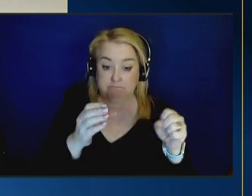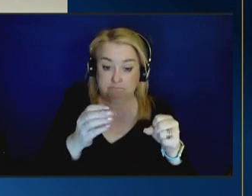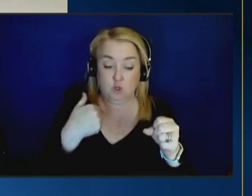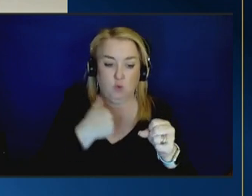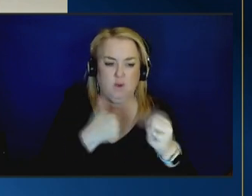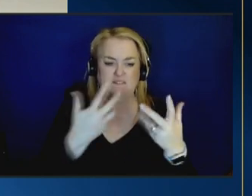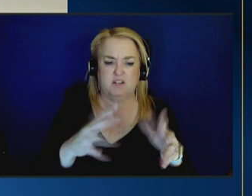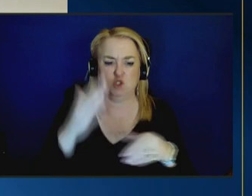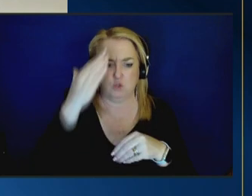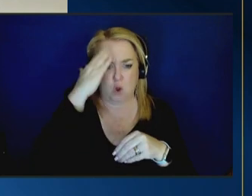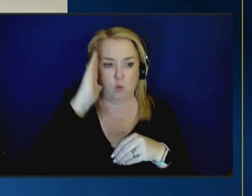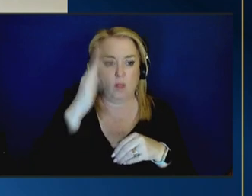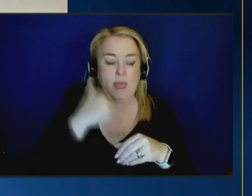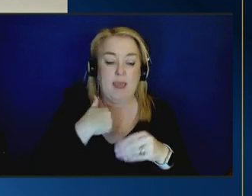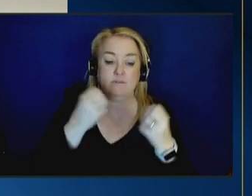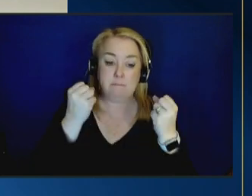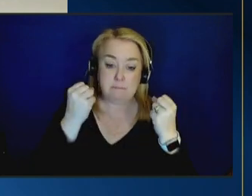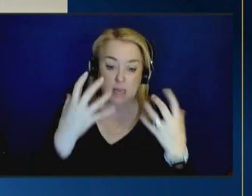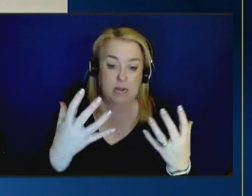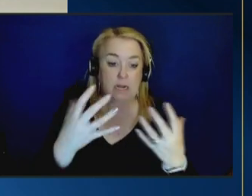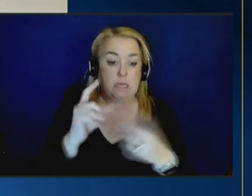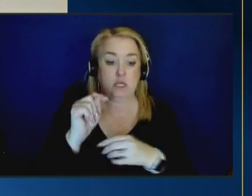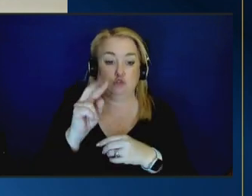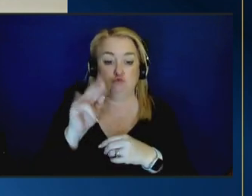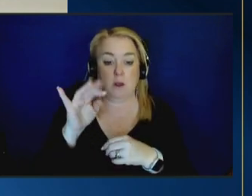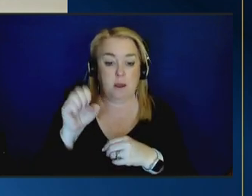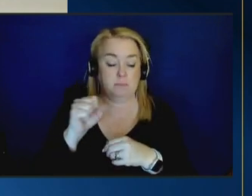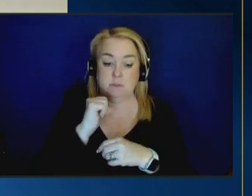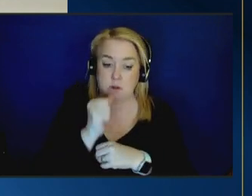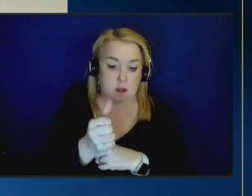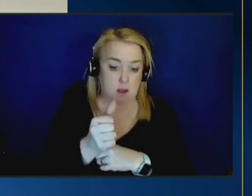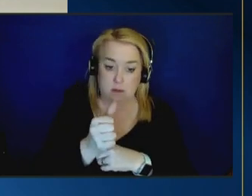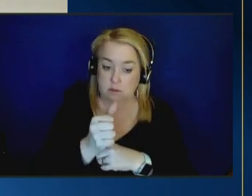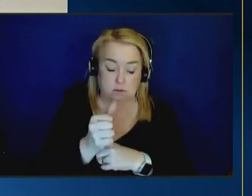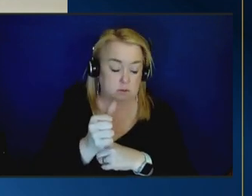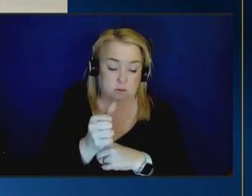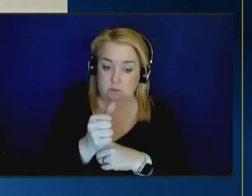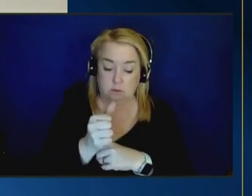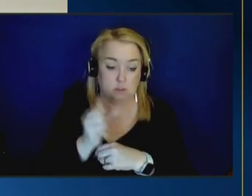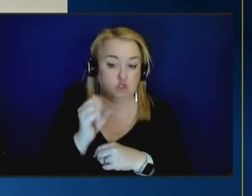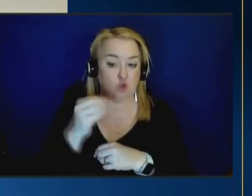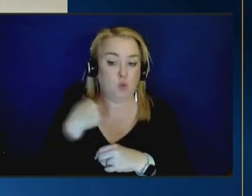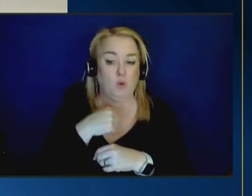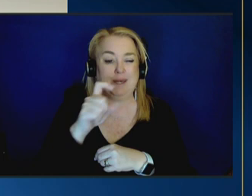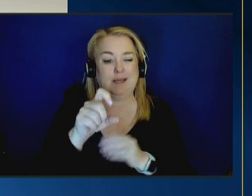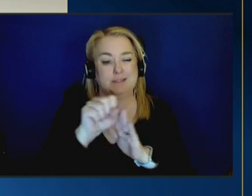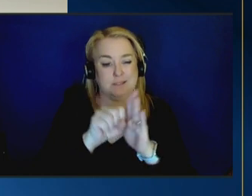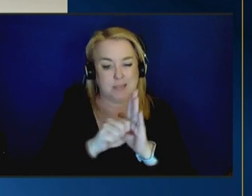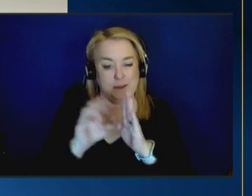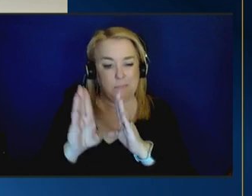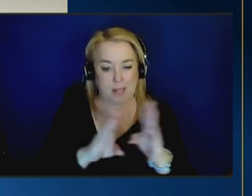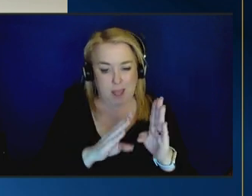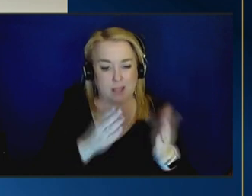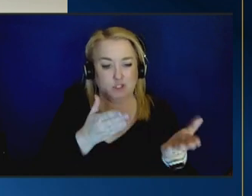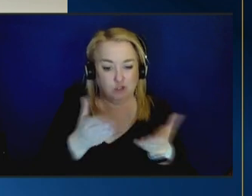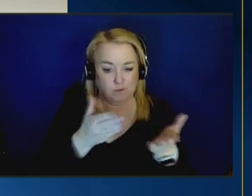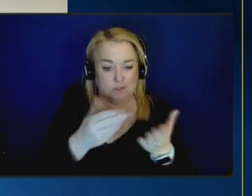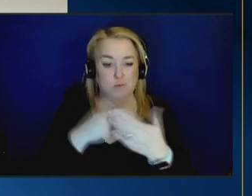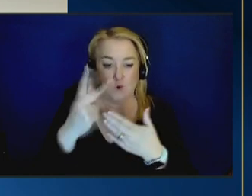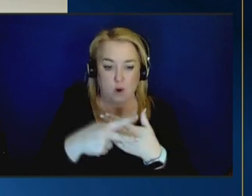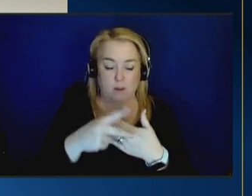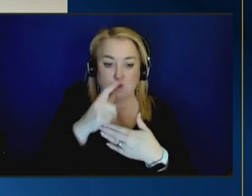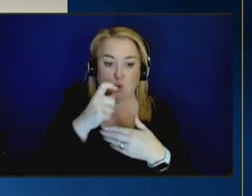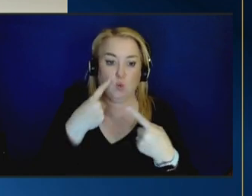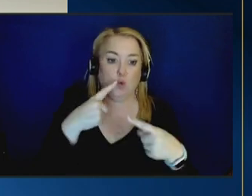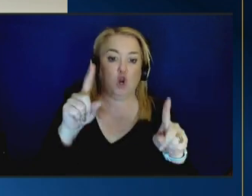tribes uh who do not and so uh we need state plans we need state services and programs that work for native